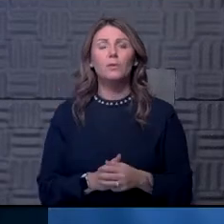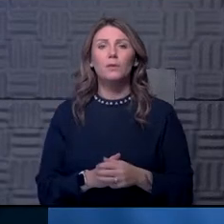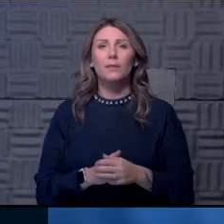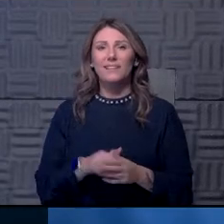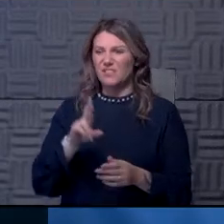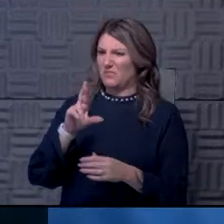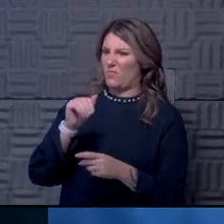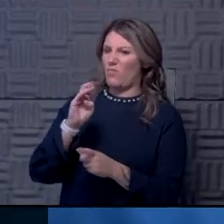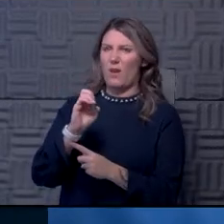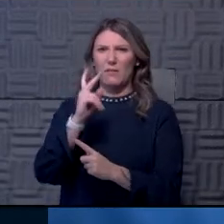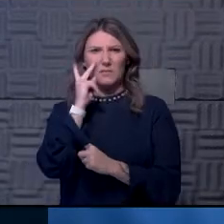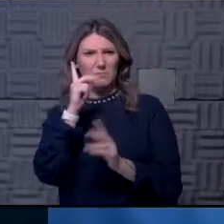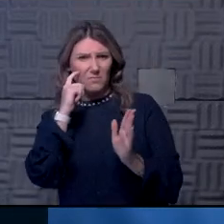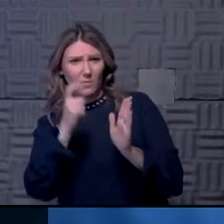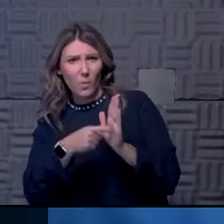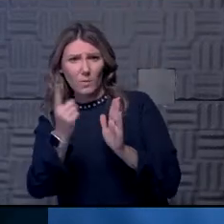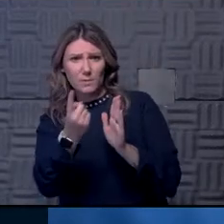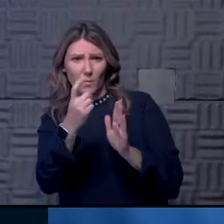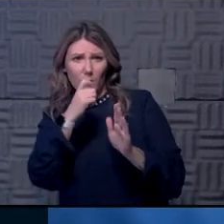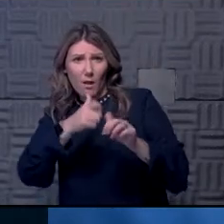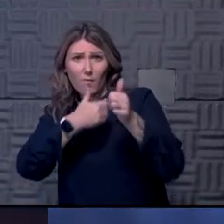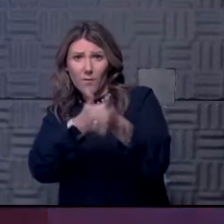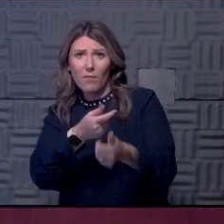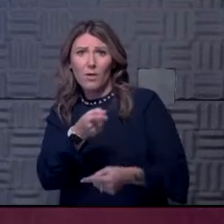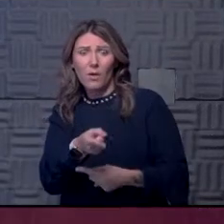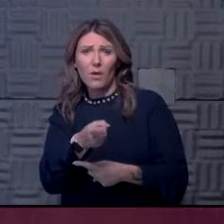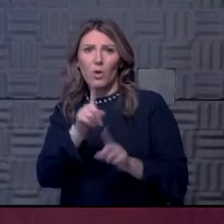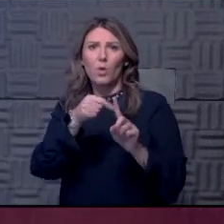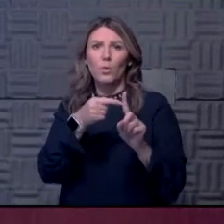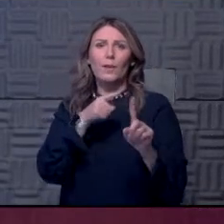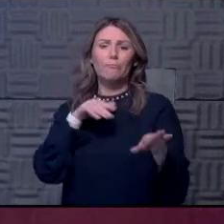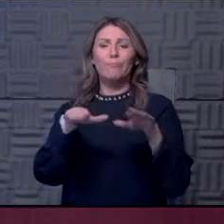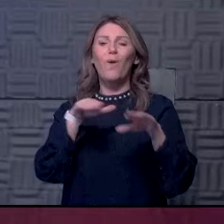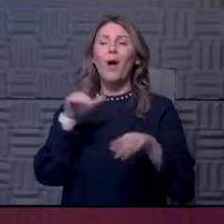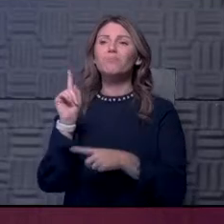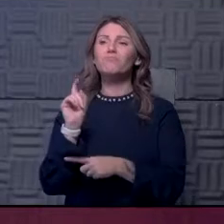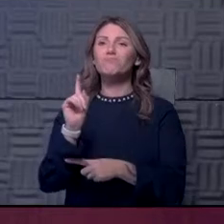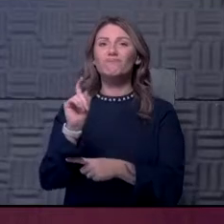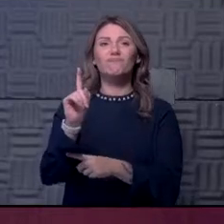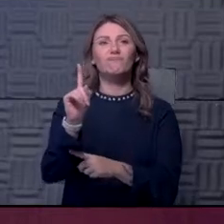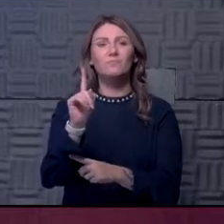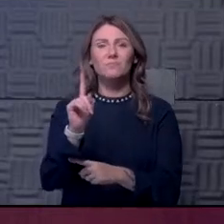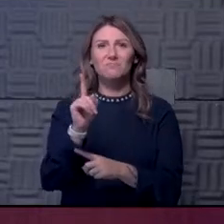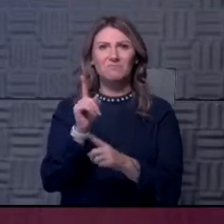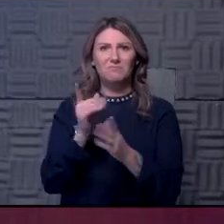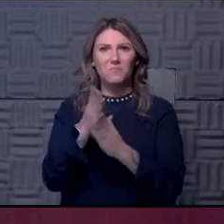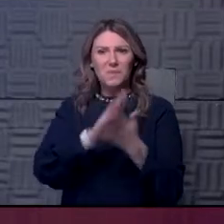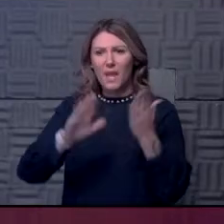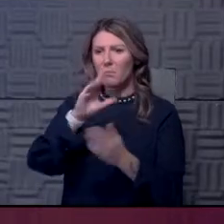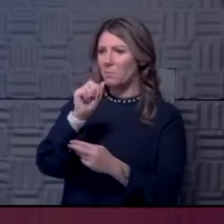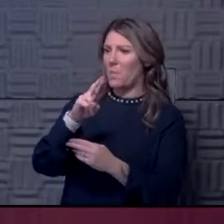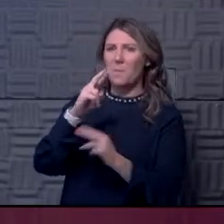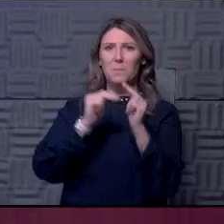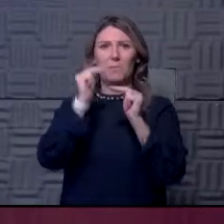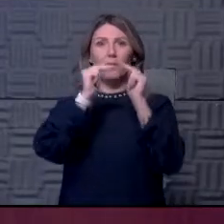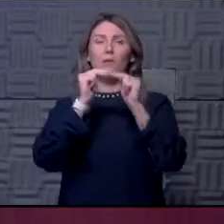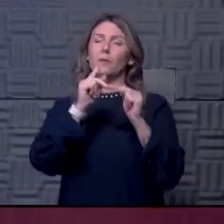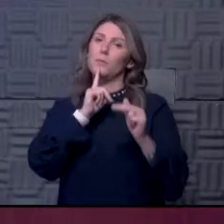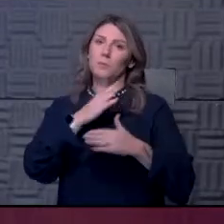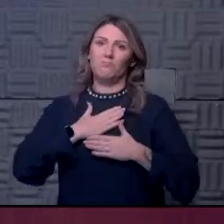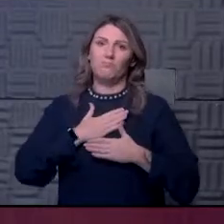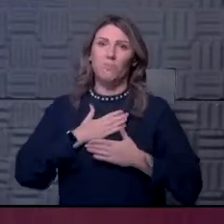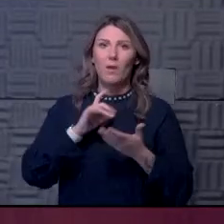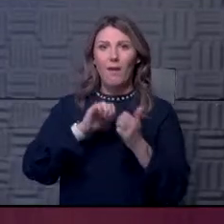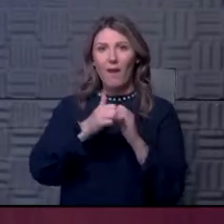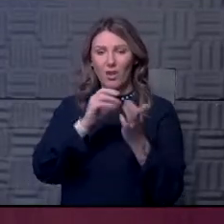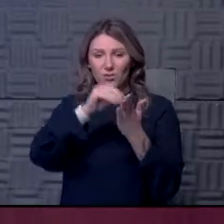it's rare that you see somebody who's not complying with that as you walk across our campus or through any of our buildings. So couldn't be more appreciative of how